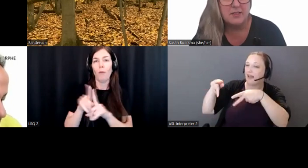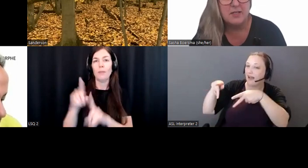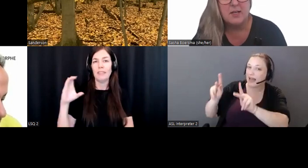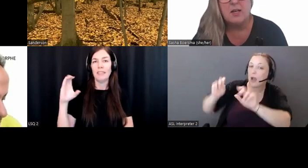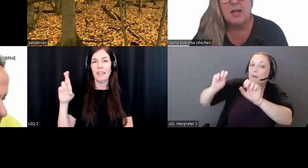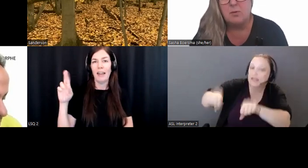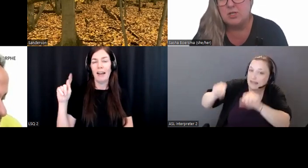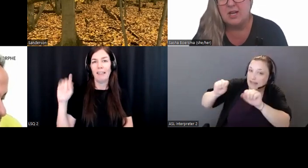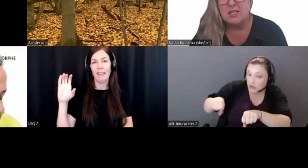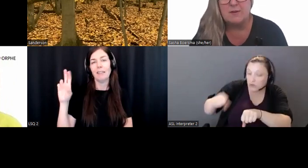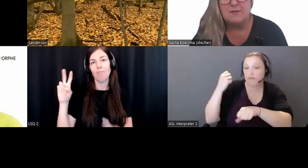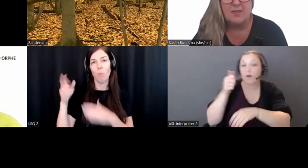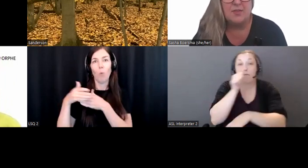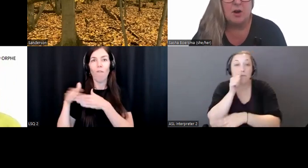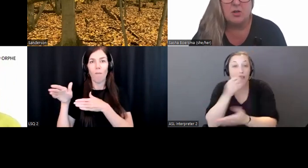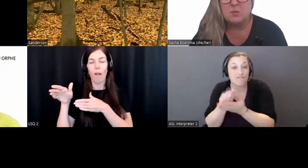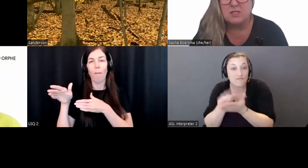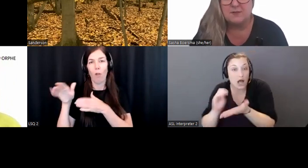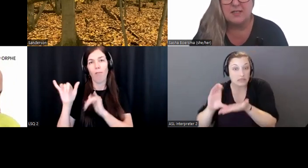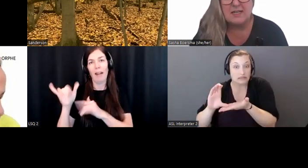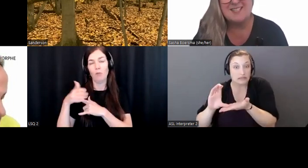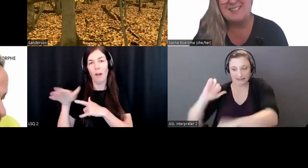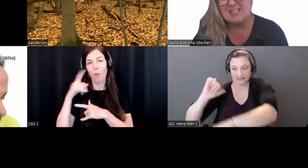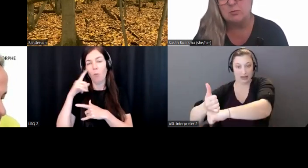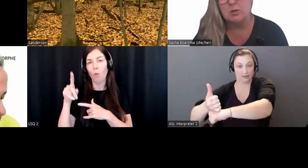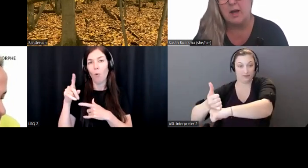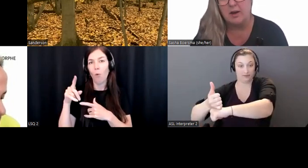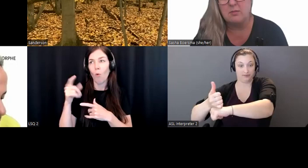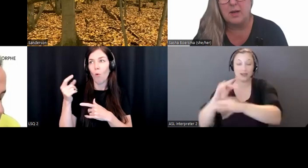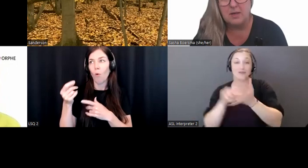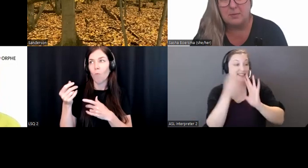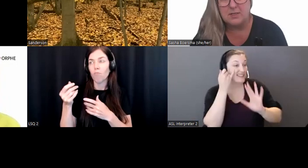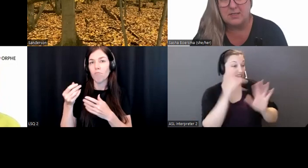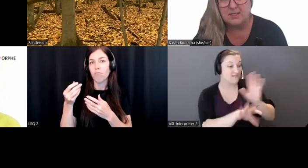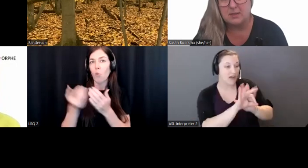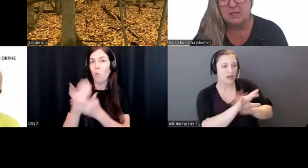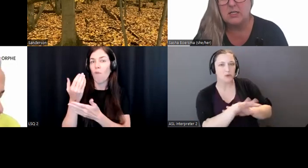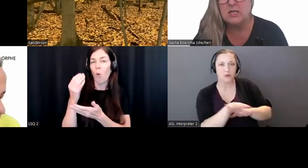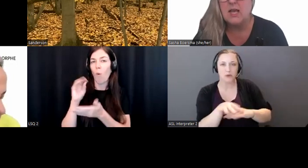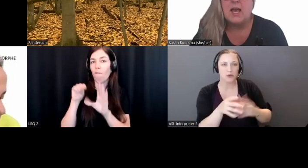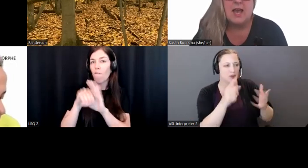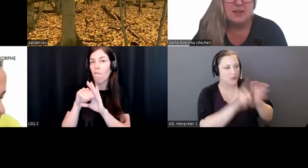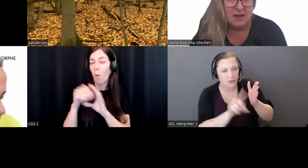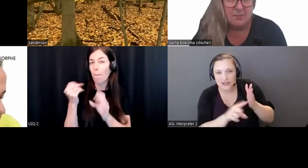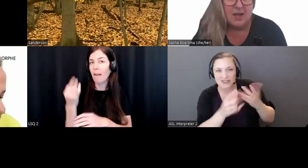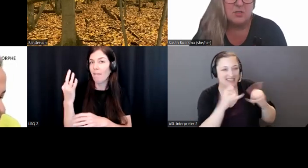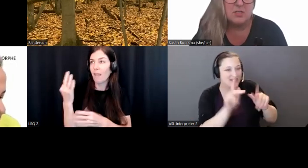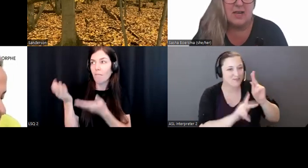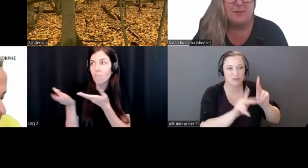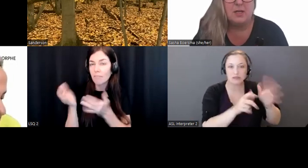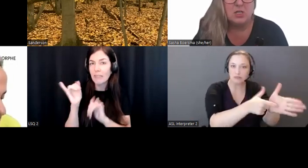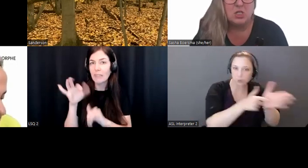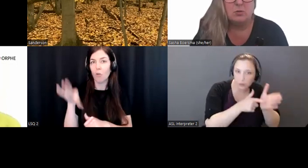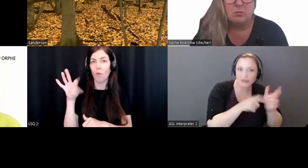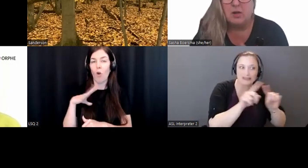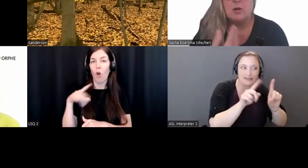funds, in which case we find that there are specific needs still required by people with disabilities, and then be able to